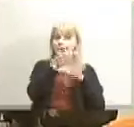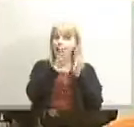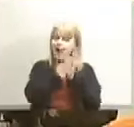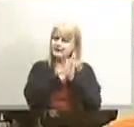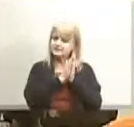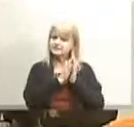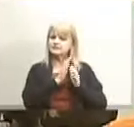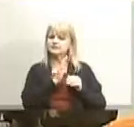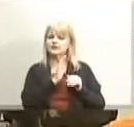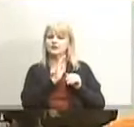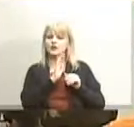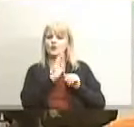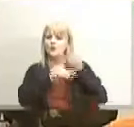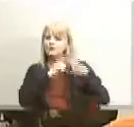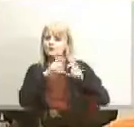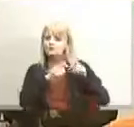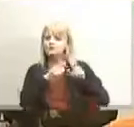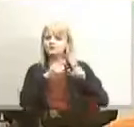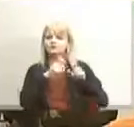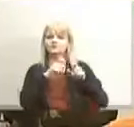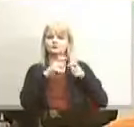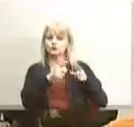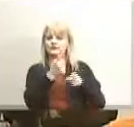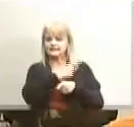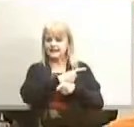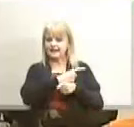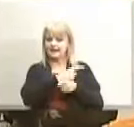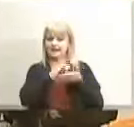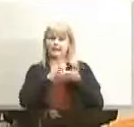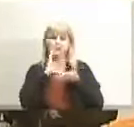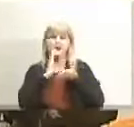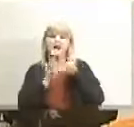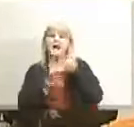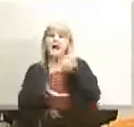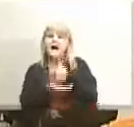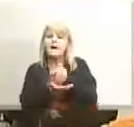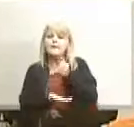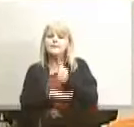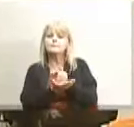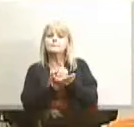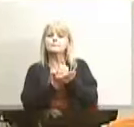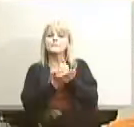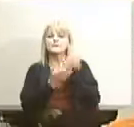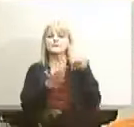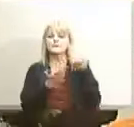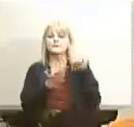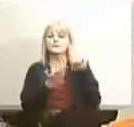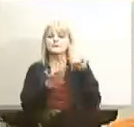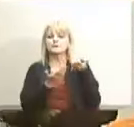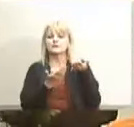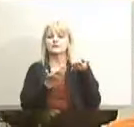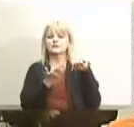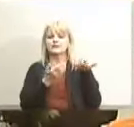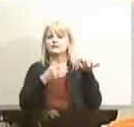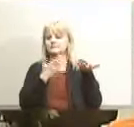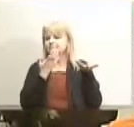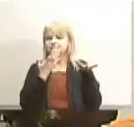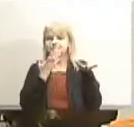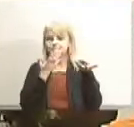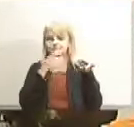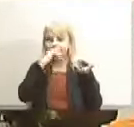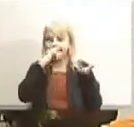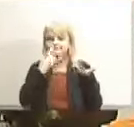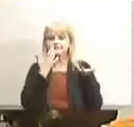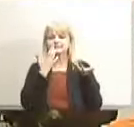questions throughout the day that will help kids develop emotion but it was uh it was quite a fascinating